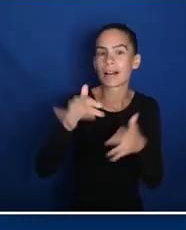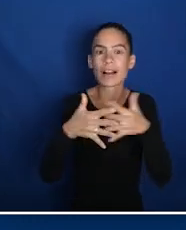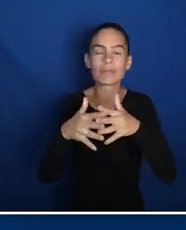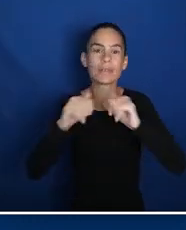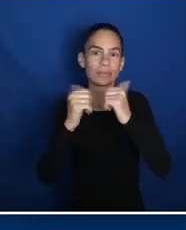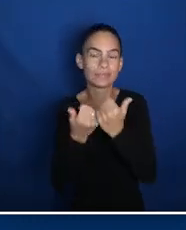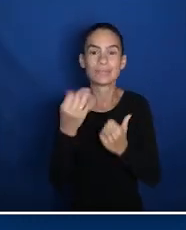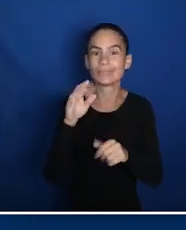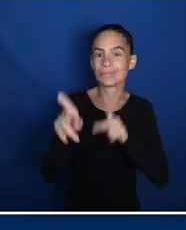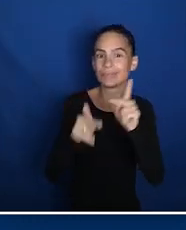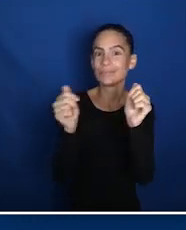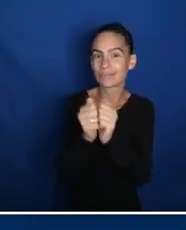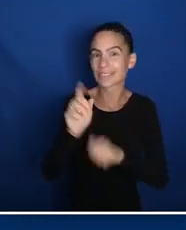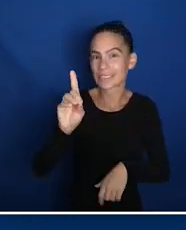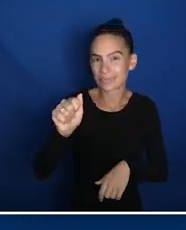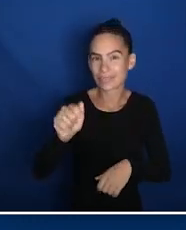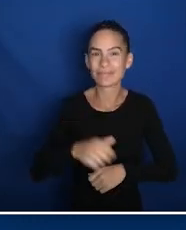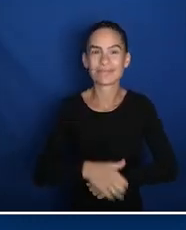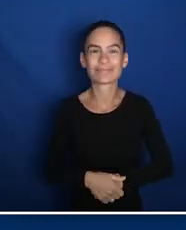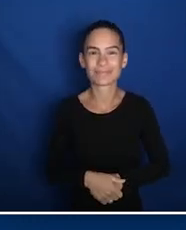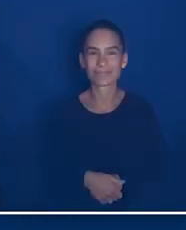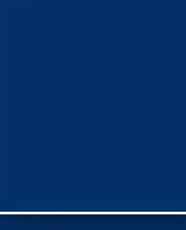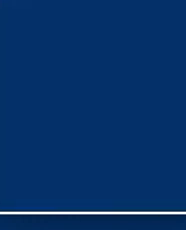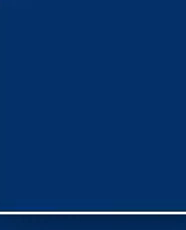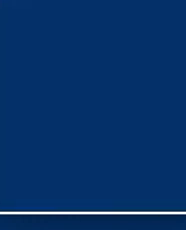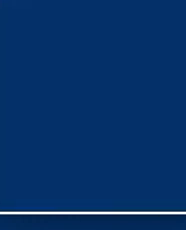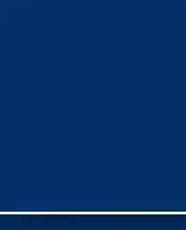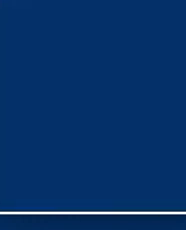support by the American Association of People with Disabilities.